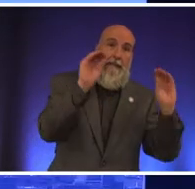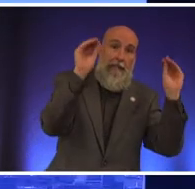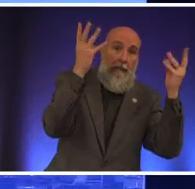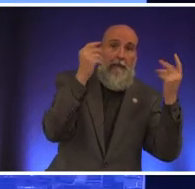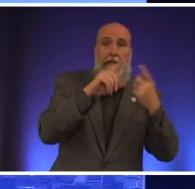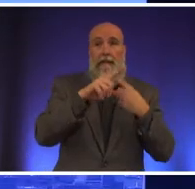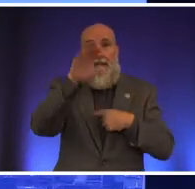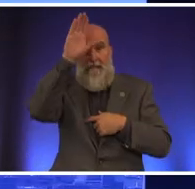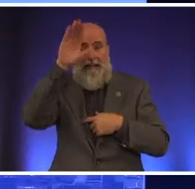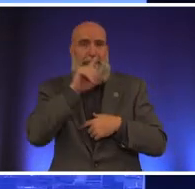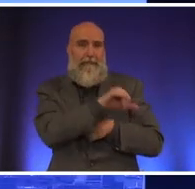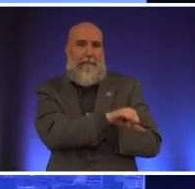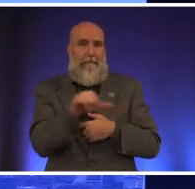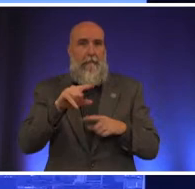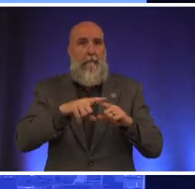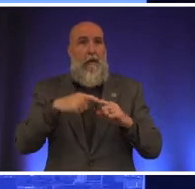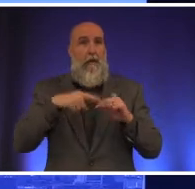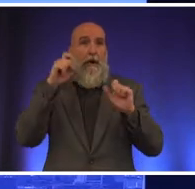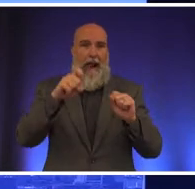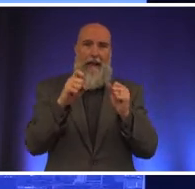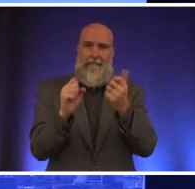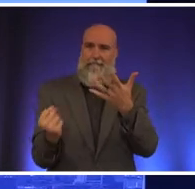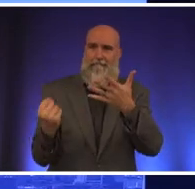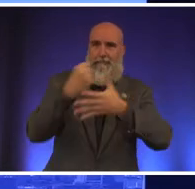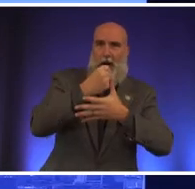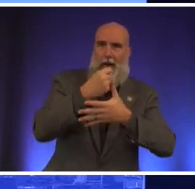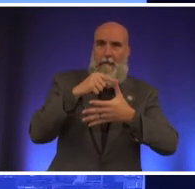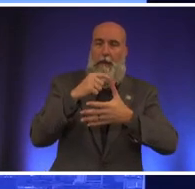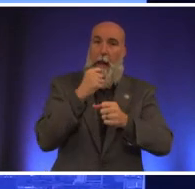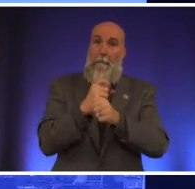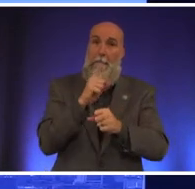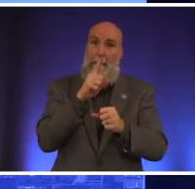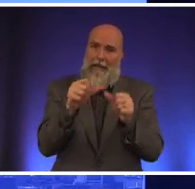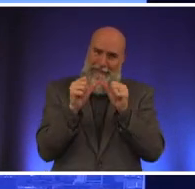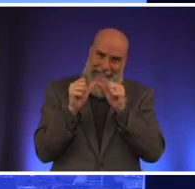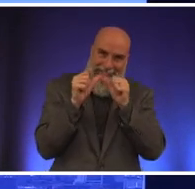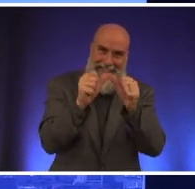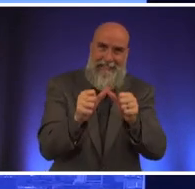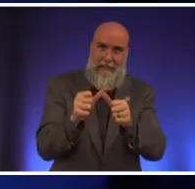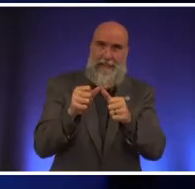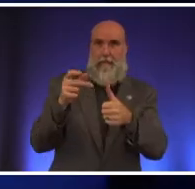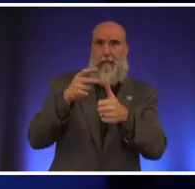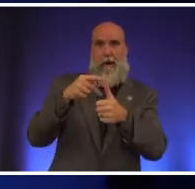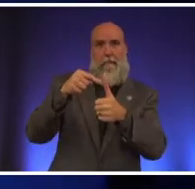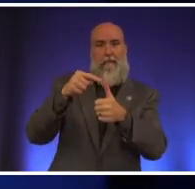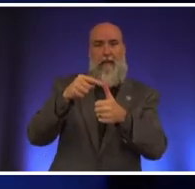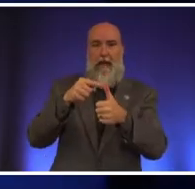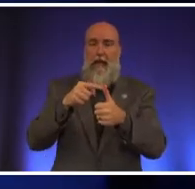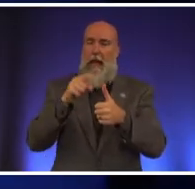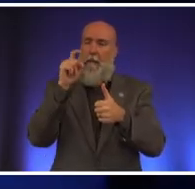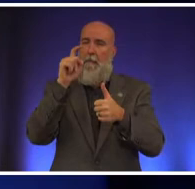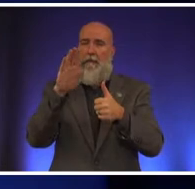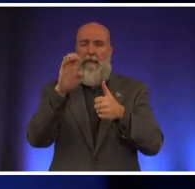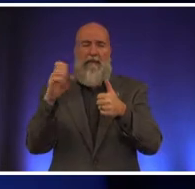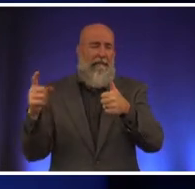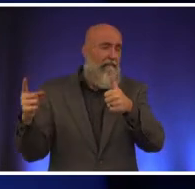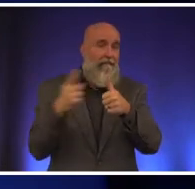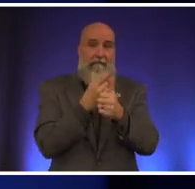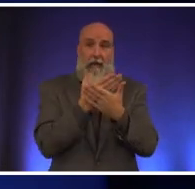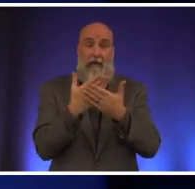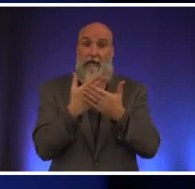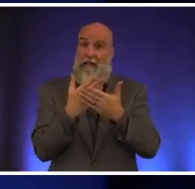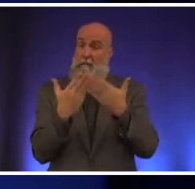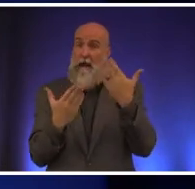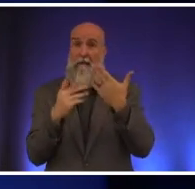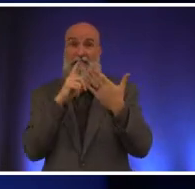say about that is then we have to make it a priority and keep it a priority it has to be among the very first things if not